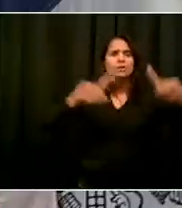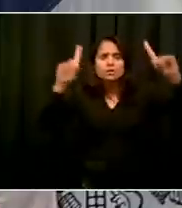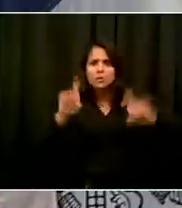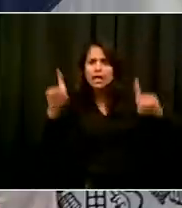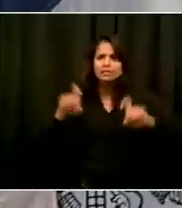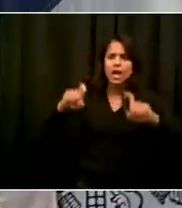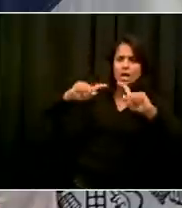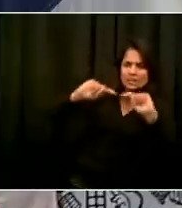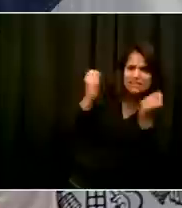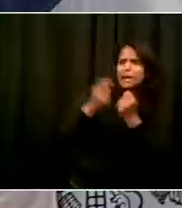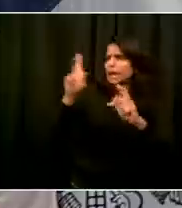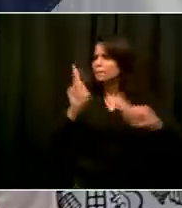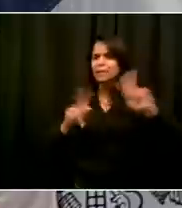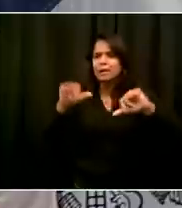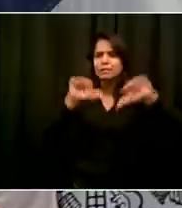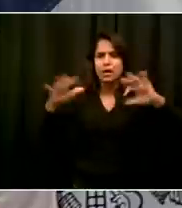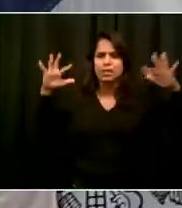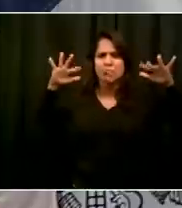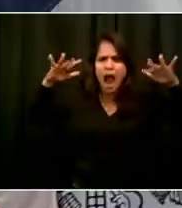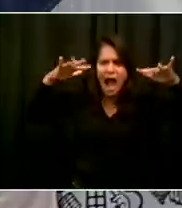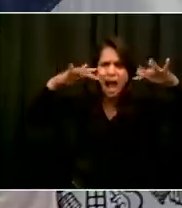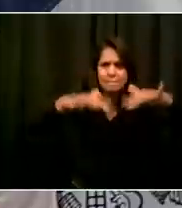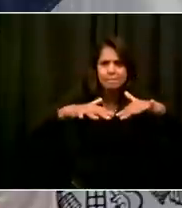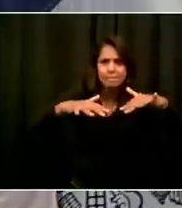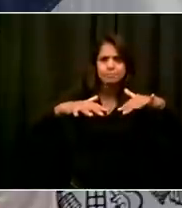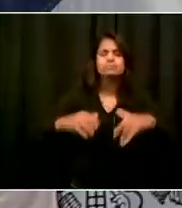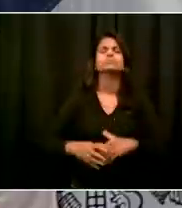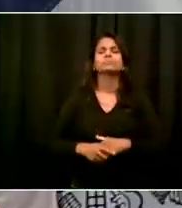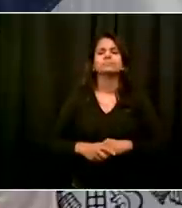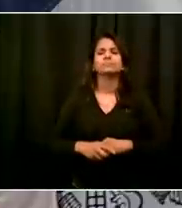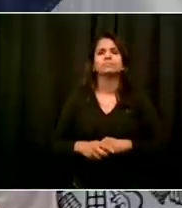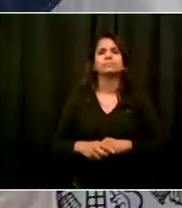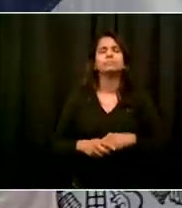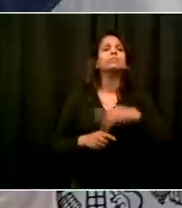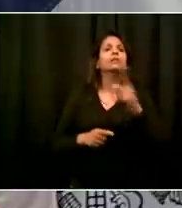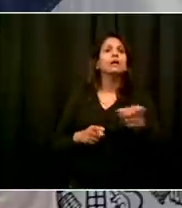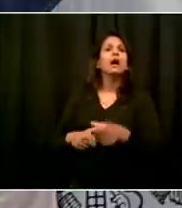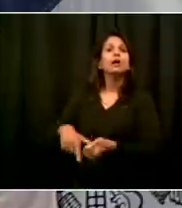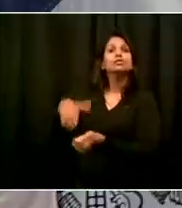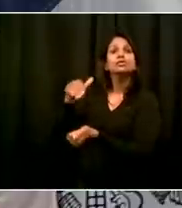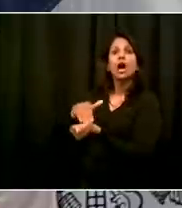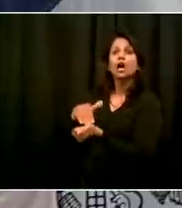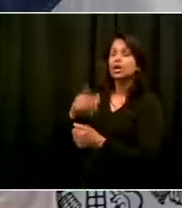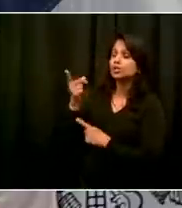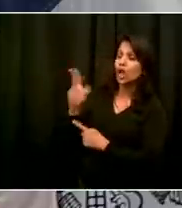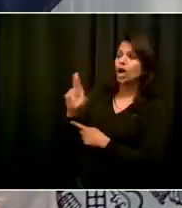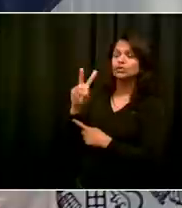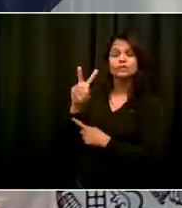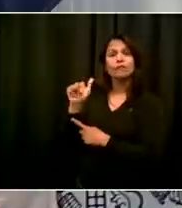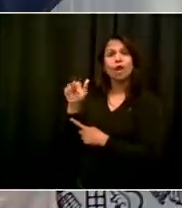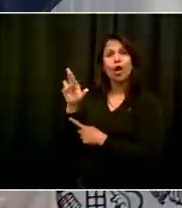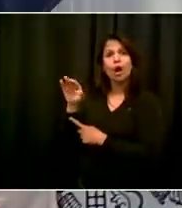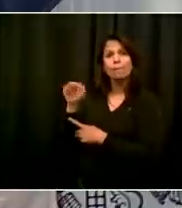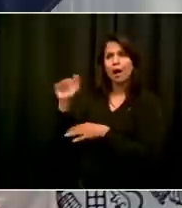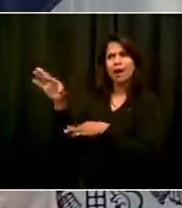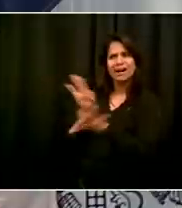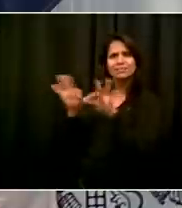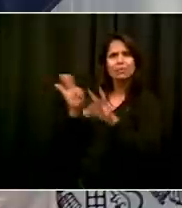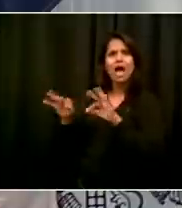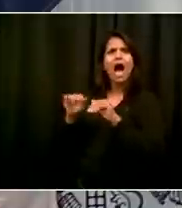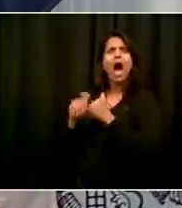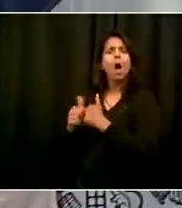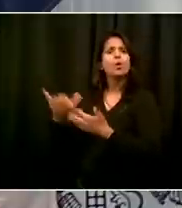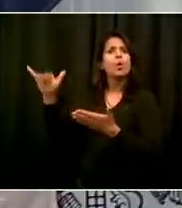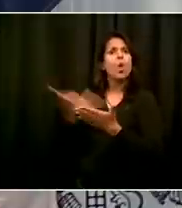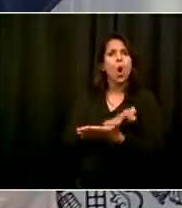that the difference between the approach this city and, to the credit of the state, the state have taken versus what we've seen other places that, unfortunately, led